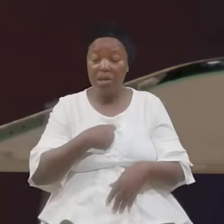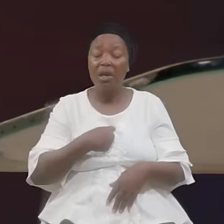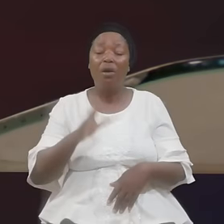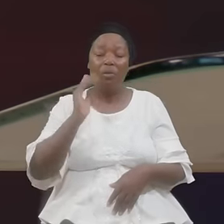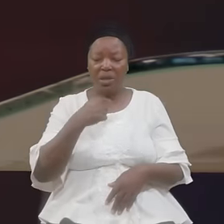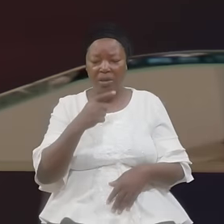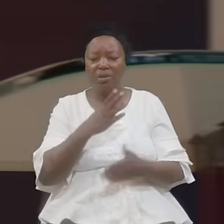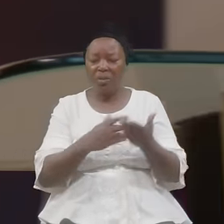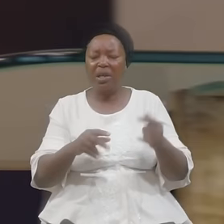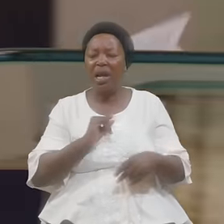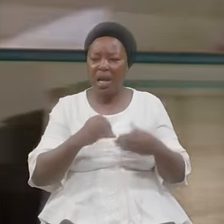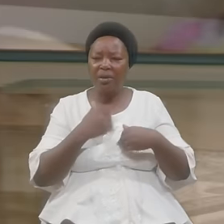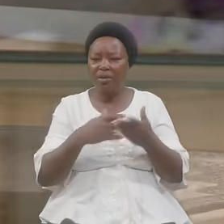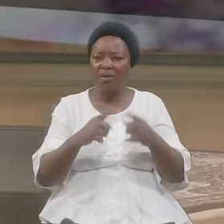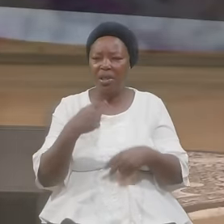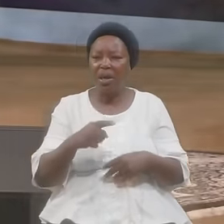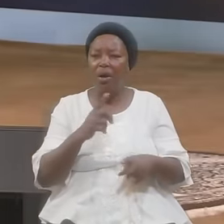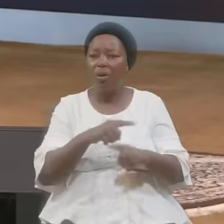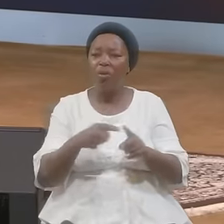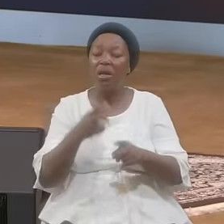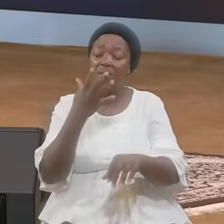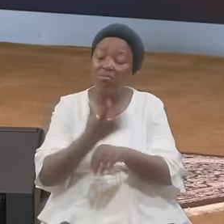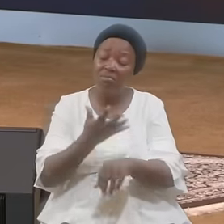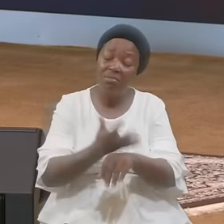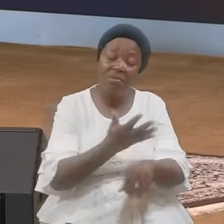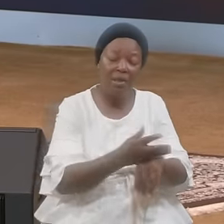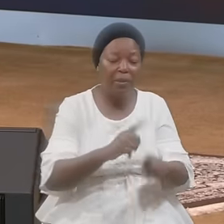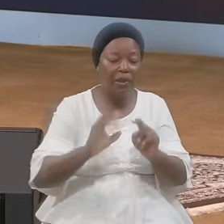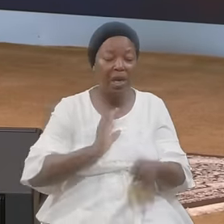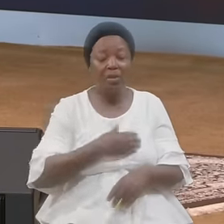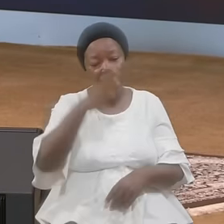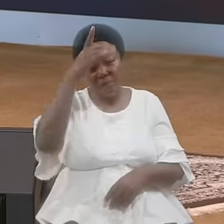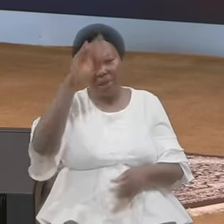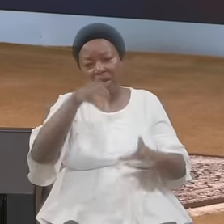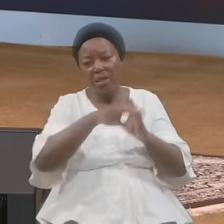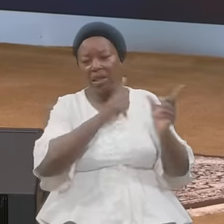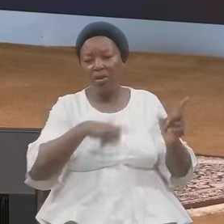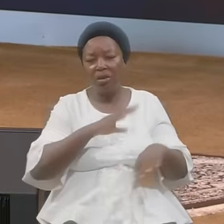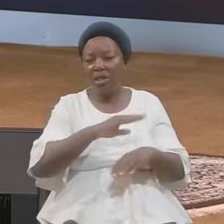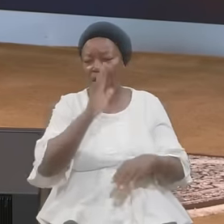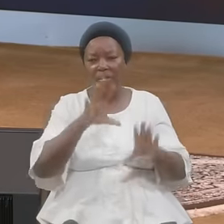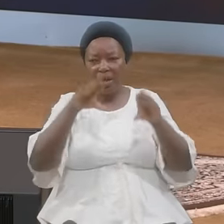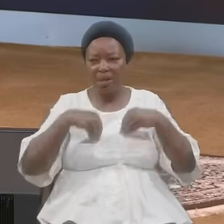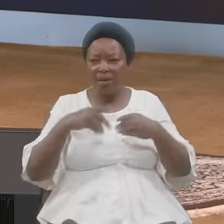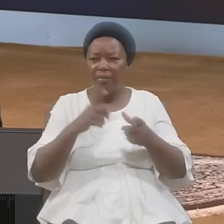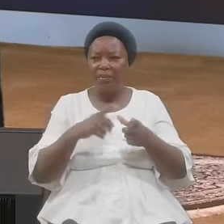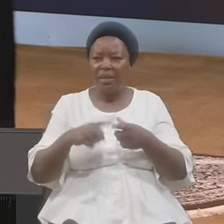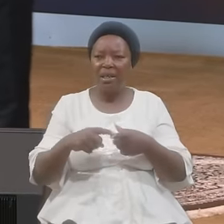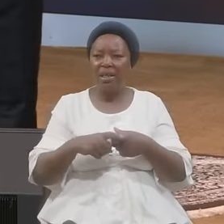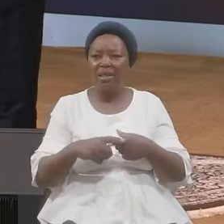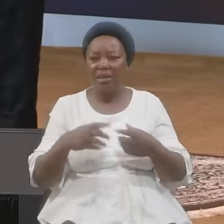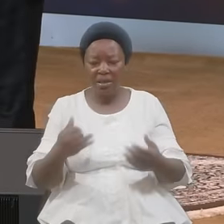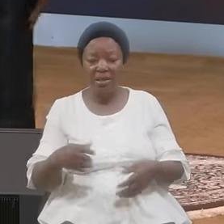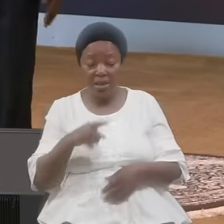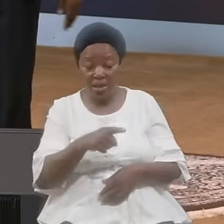So When He Pleaded And Pleaded And I Didn't Accept You Now Let Me Alone And You Know He